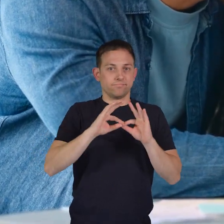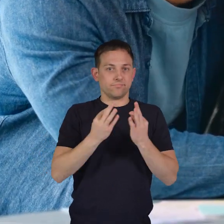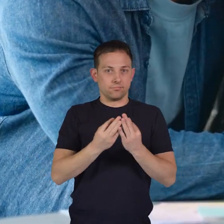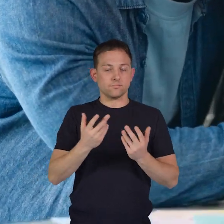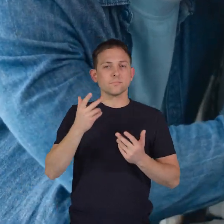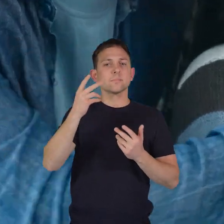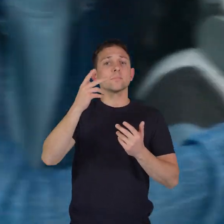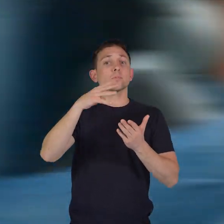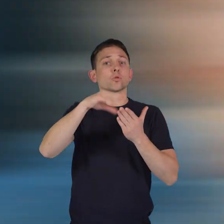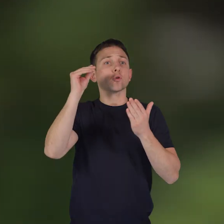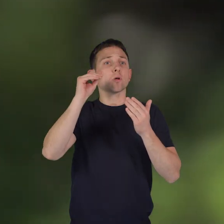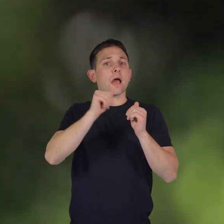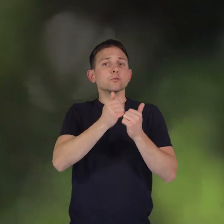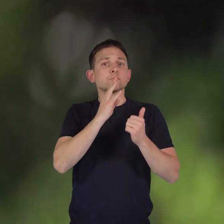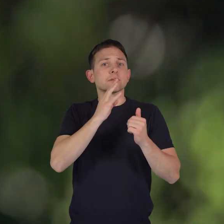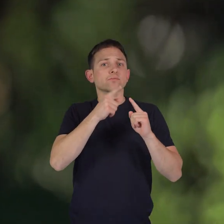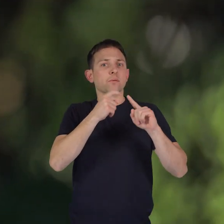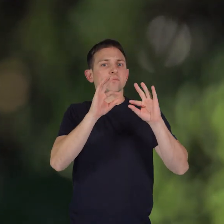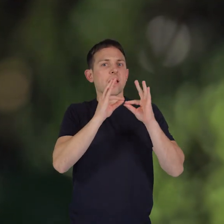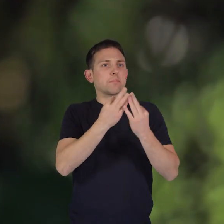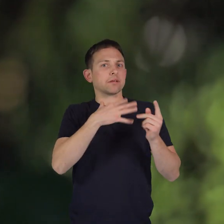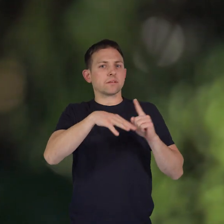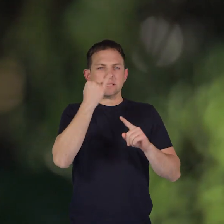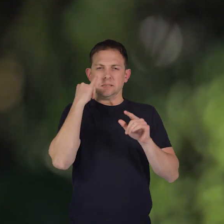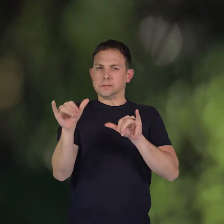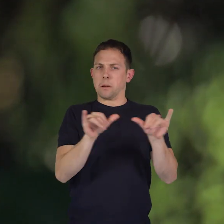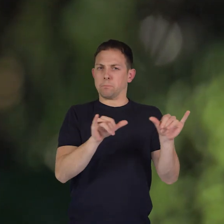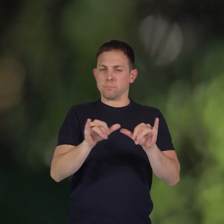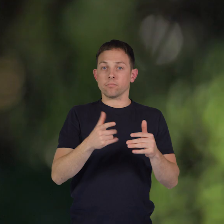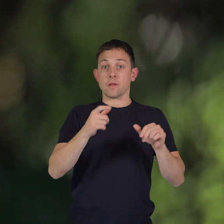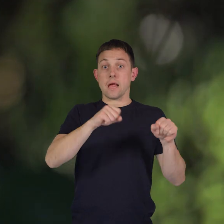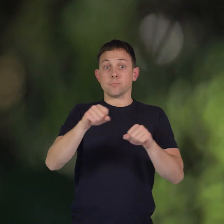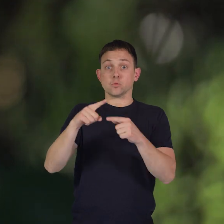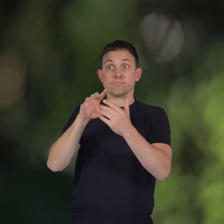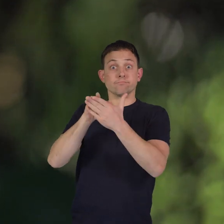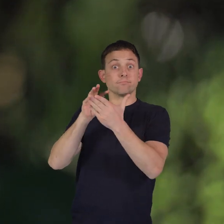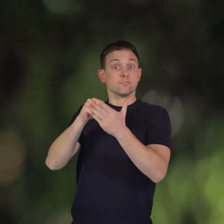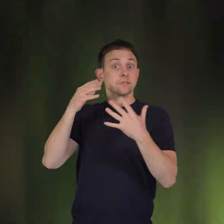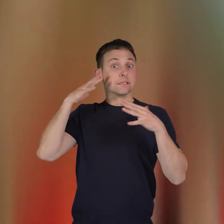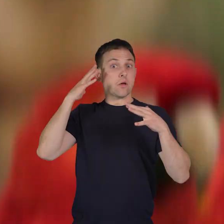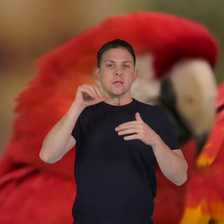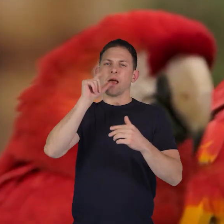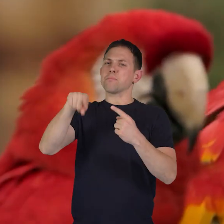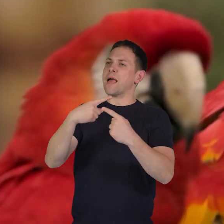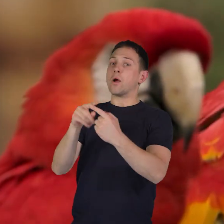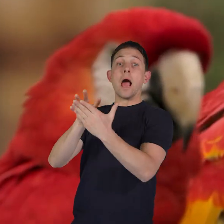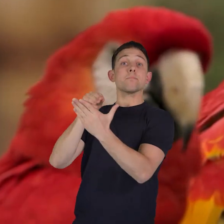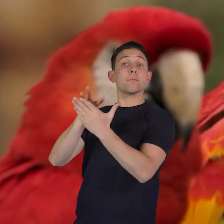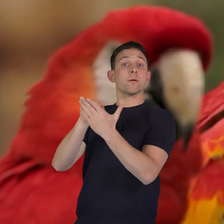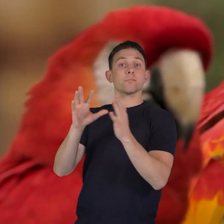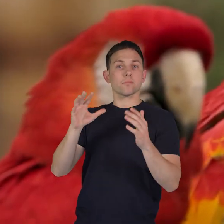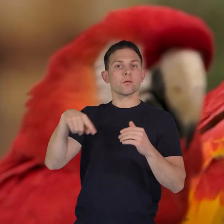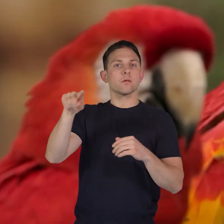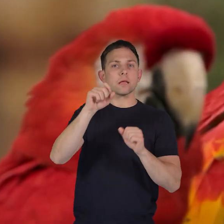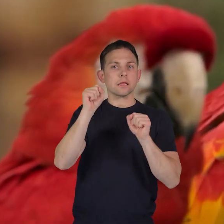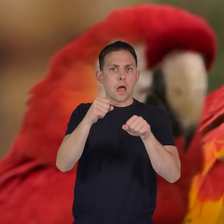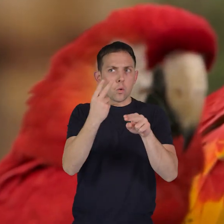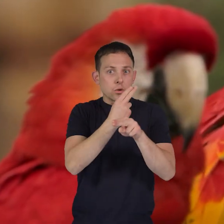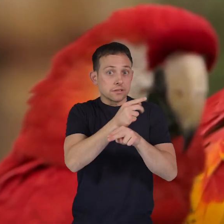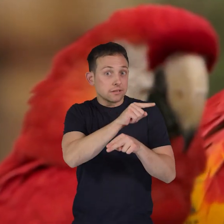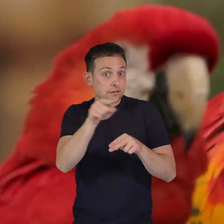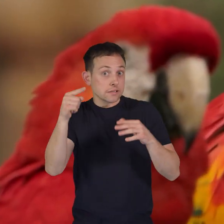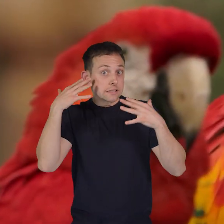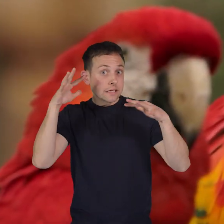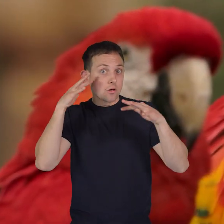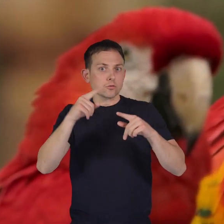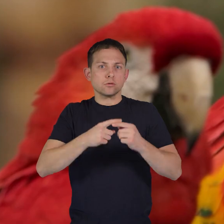speak from the people around you. This ability to mimic sounds isn't just about copying. They can also use these sounds to express